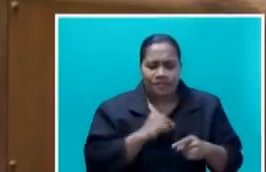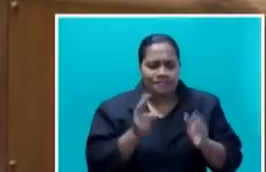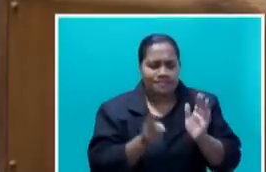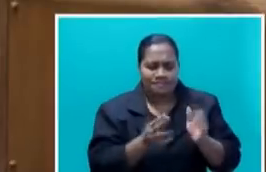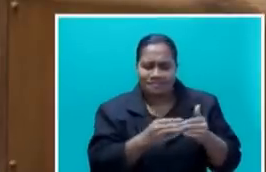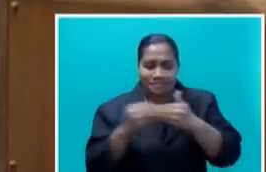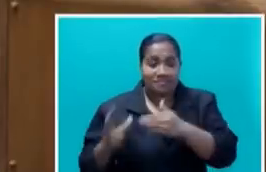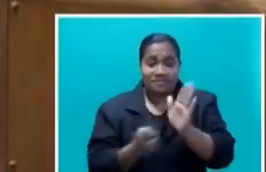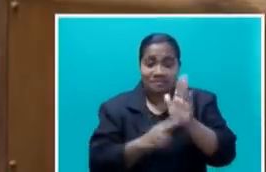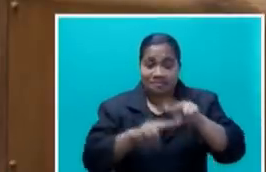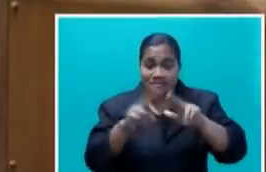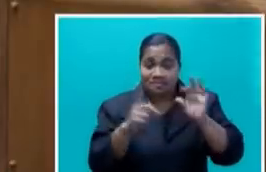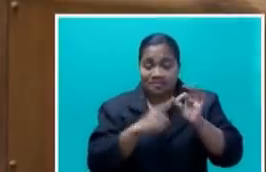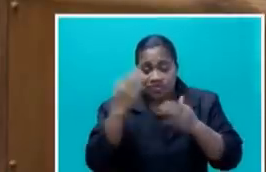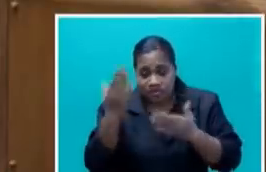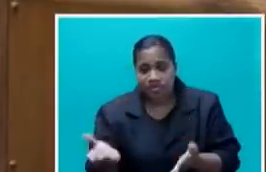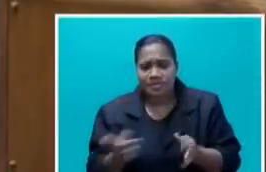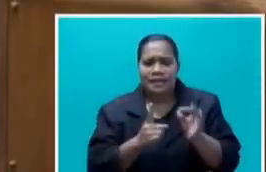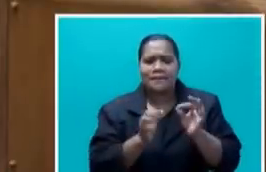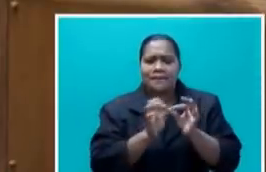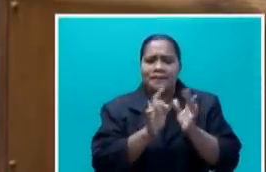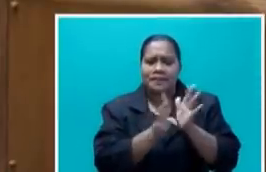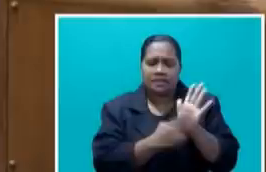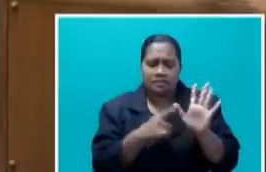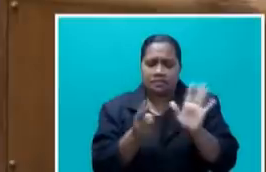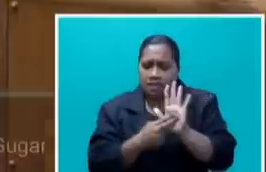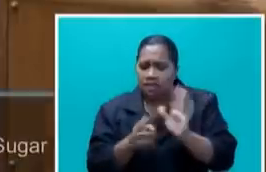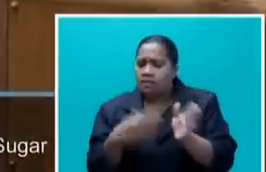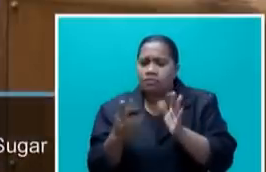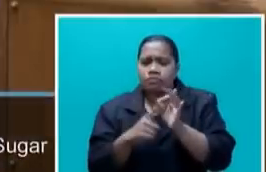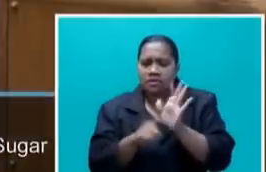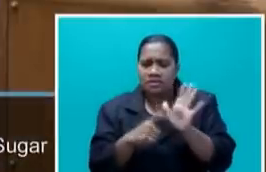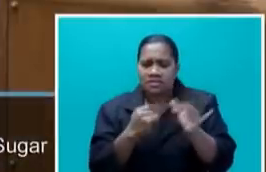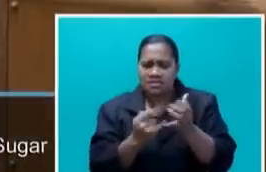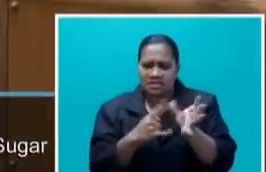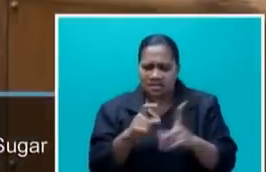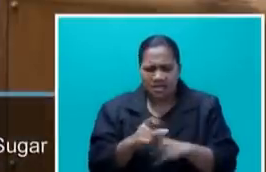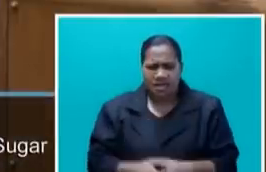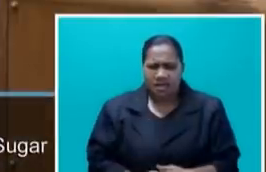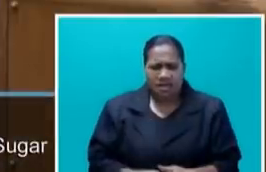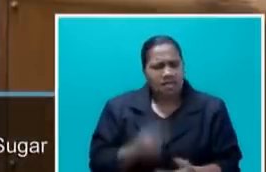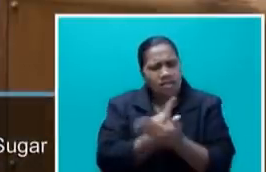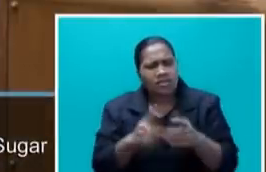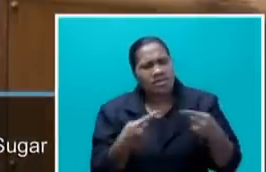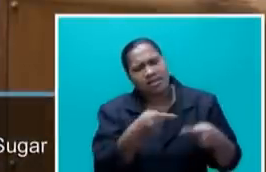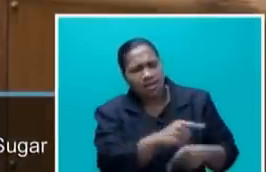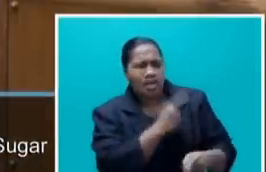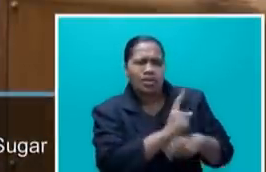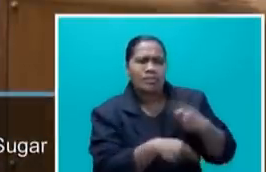Prasad. They have no strategies in place for this. All he talks about is lockdown.